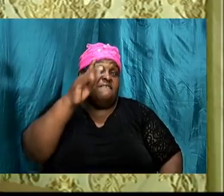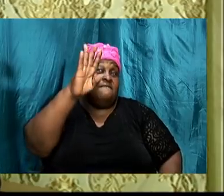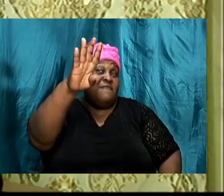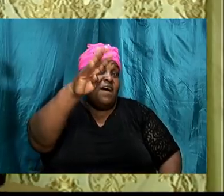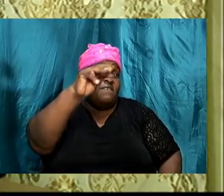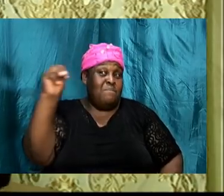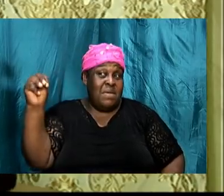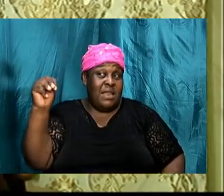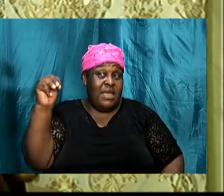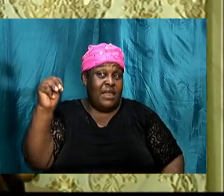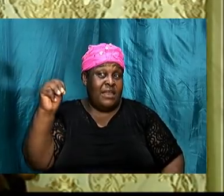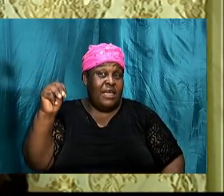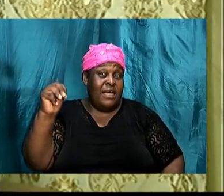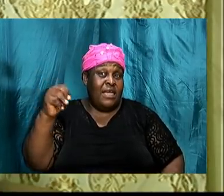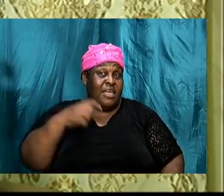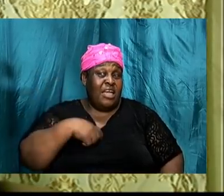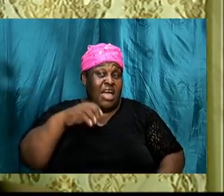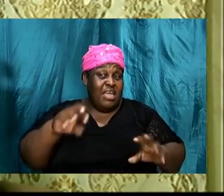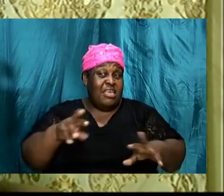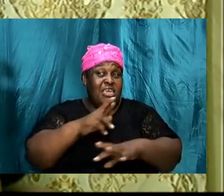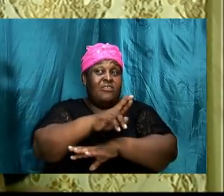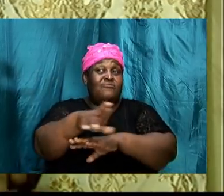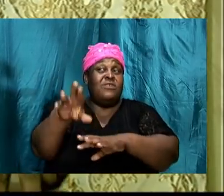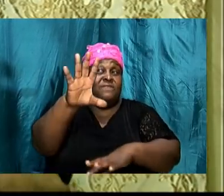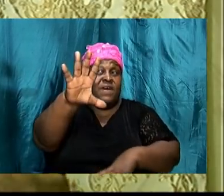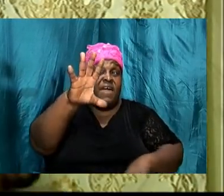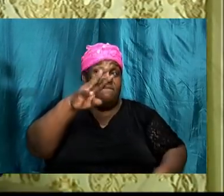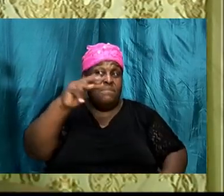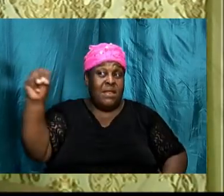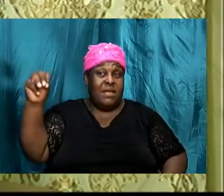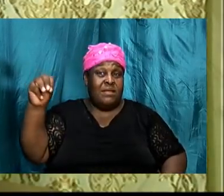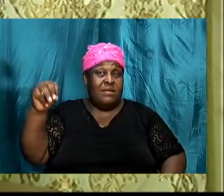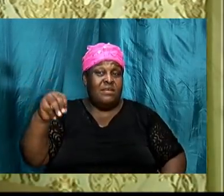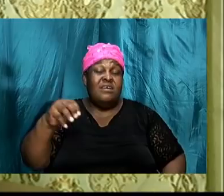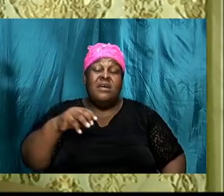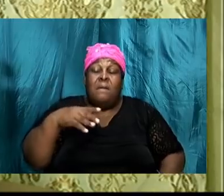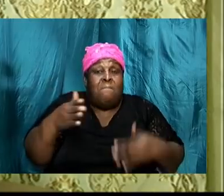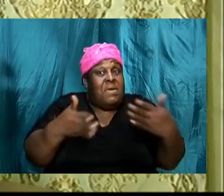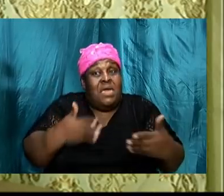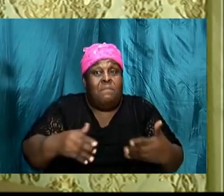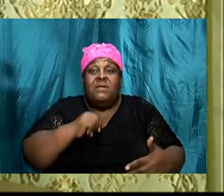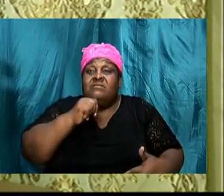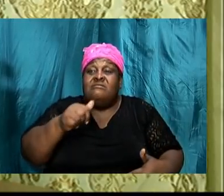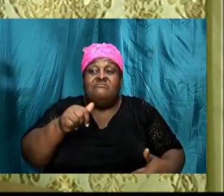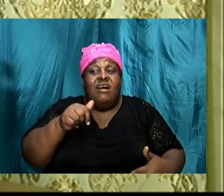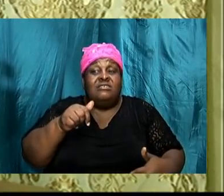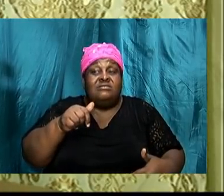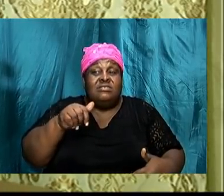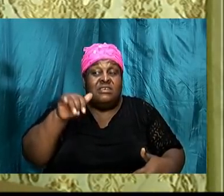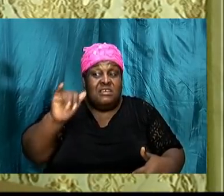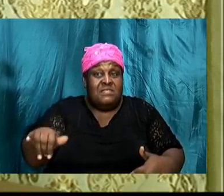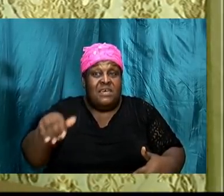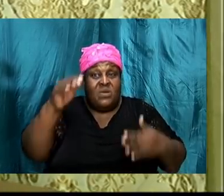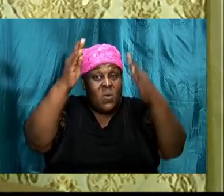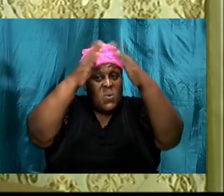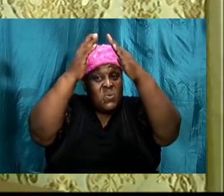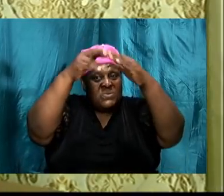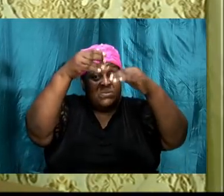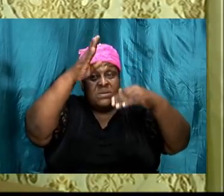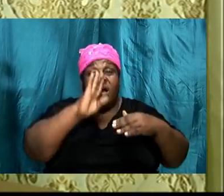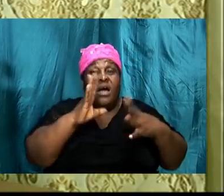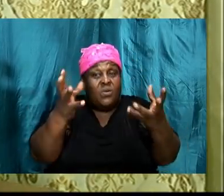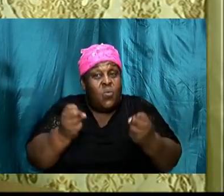can't reach five million mean that that is the house that God wants you to make to live in or to purchase